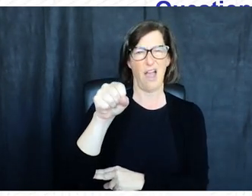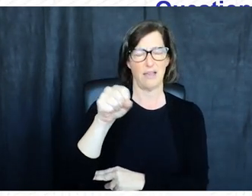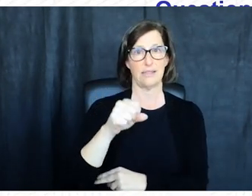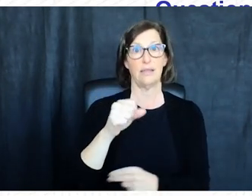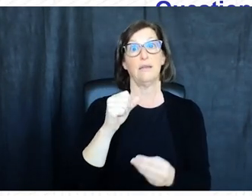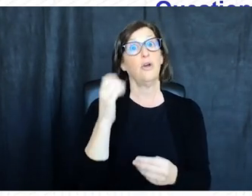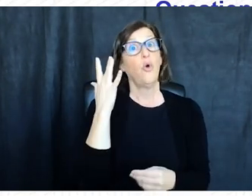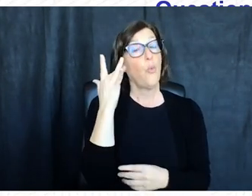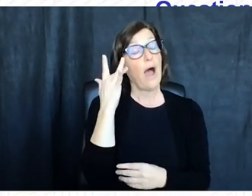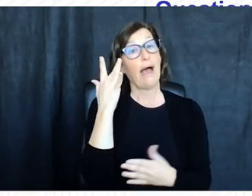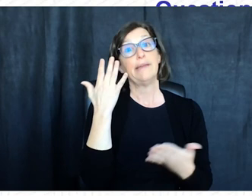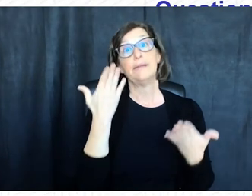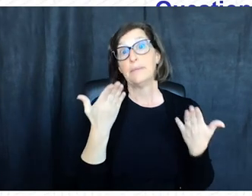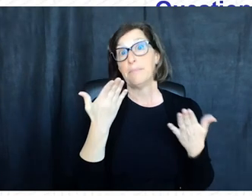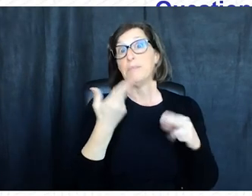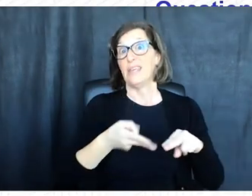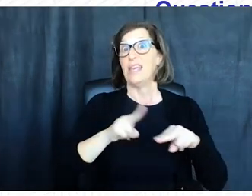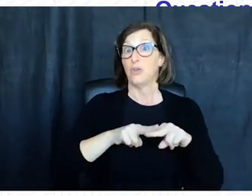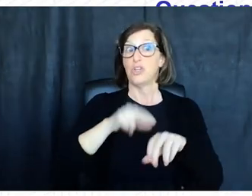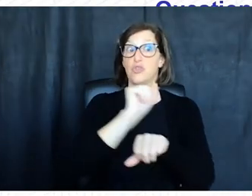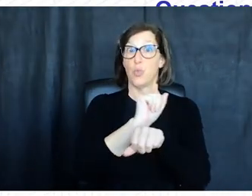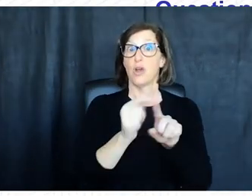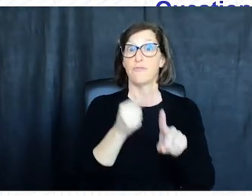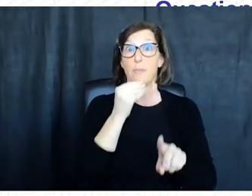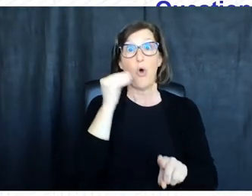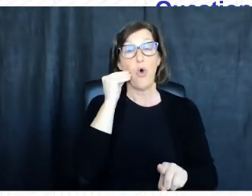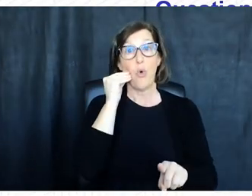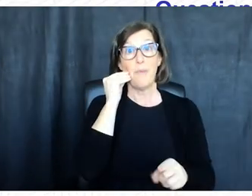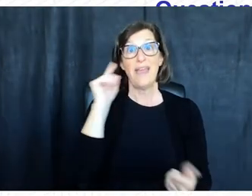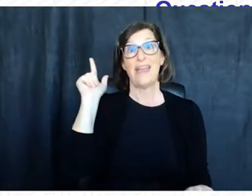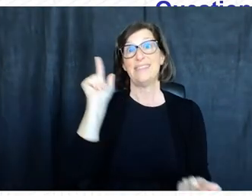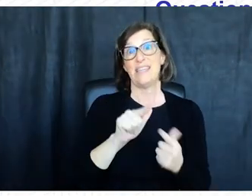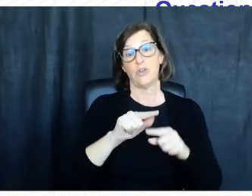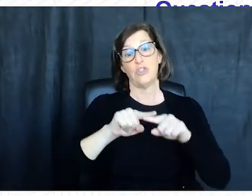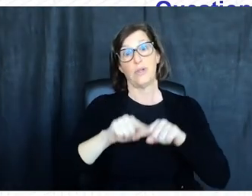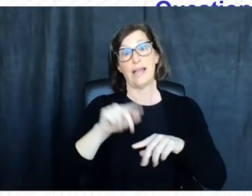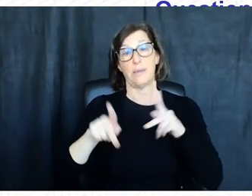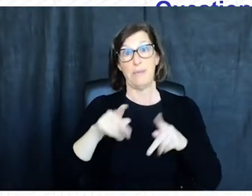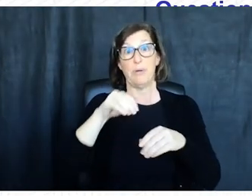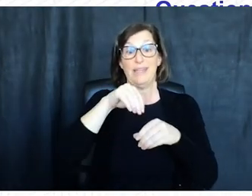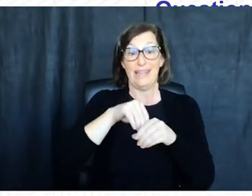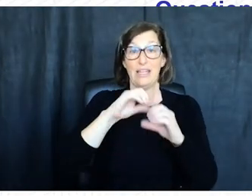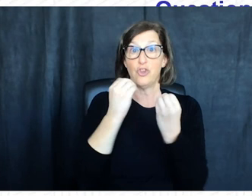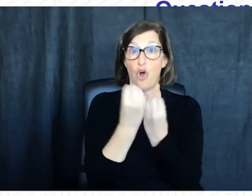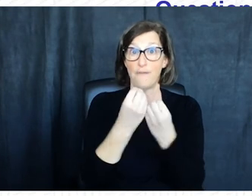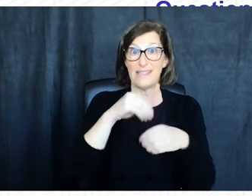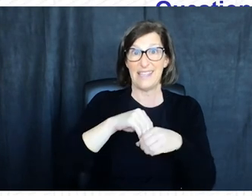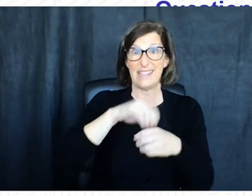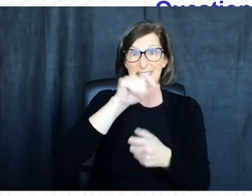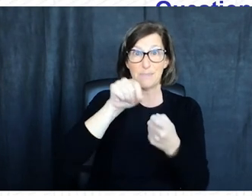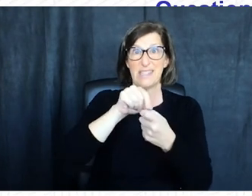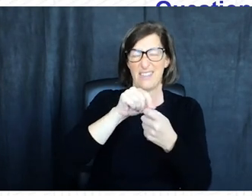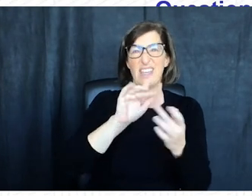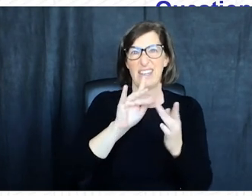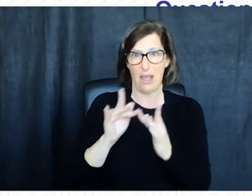um some of that is driven by increased remote work and and less reliance on like people being at the office inside